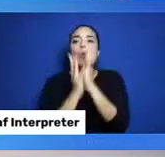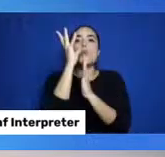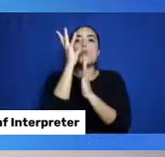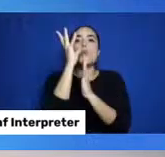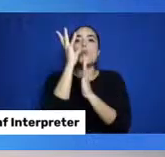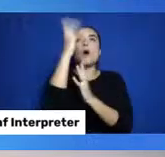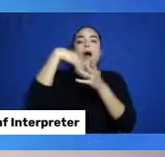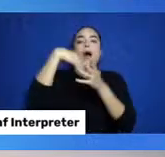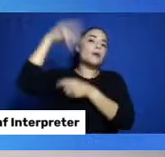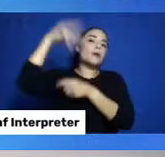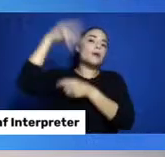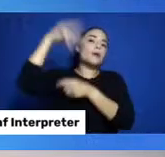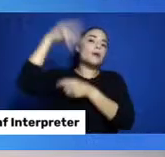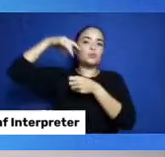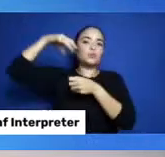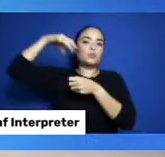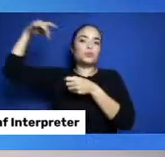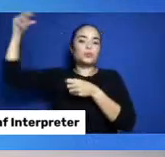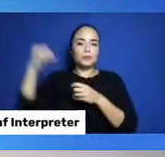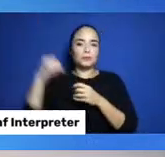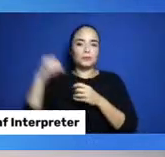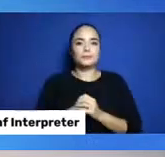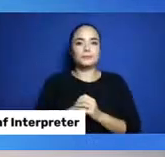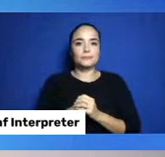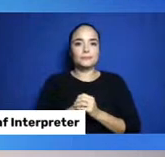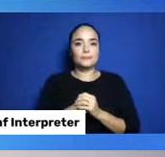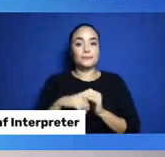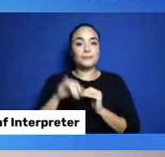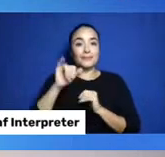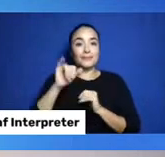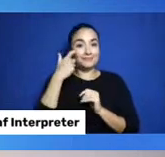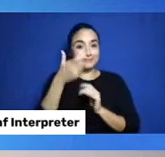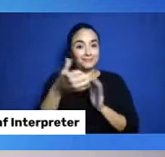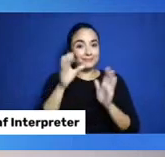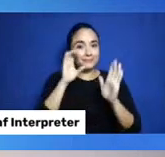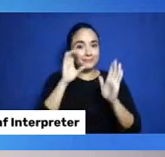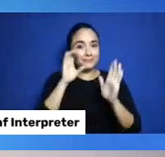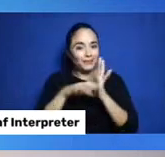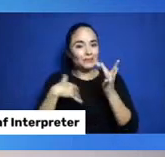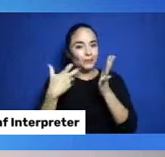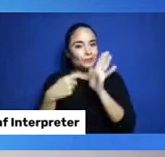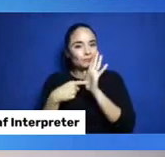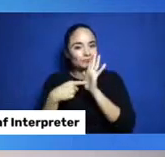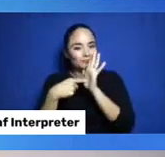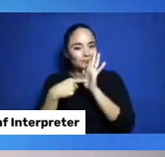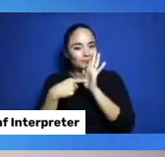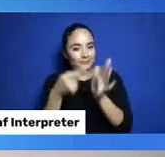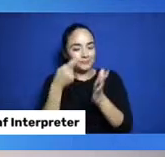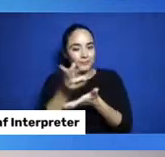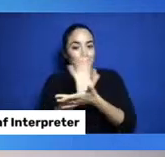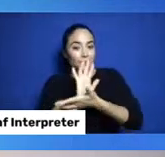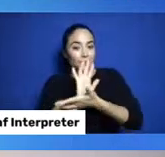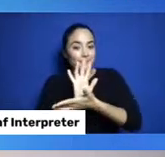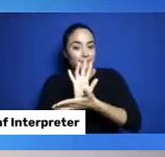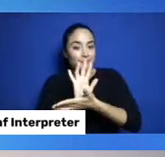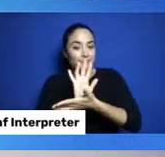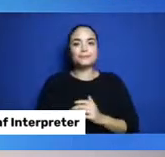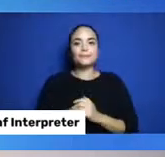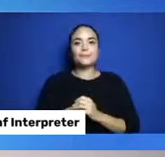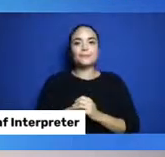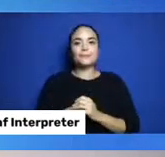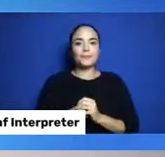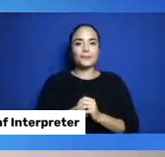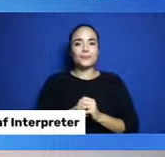Now, this is just a picture of it. Let's see this in action. Here's a video that I'm about to hit